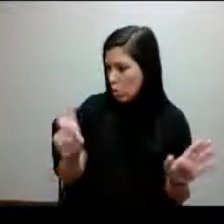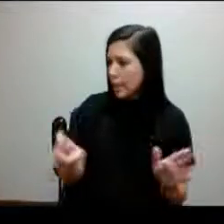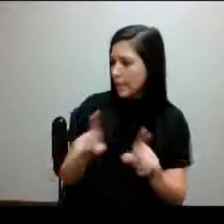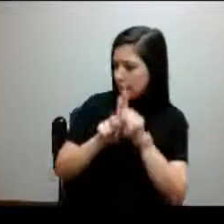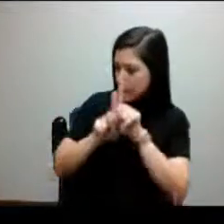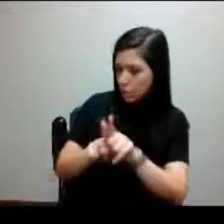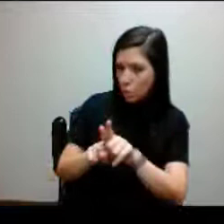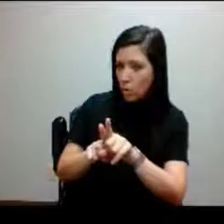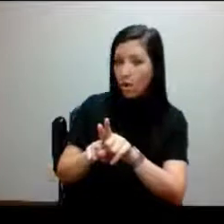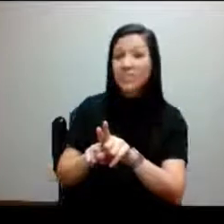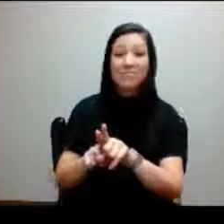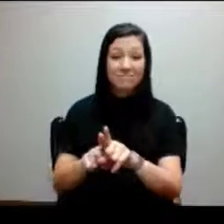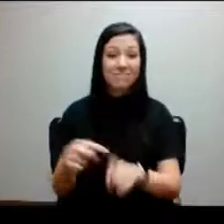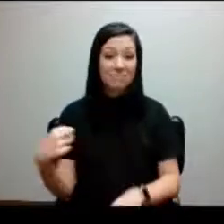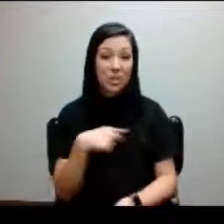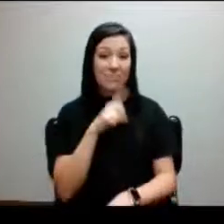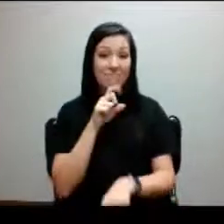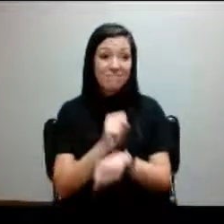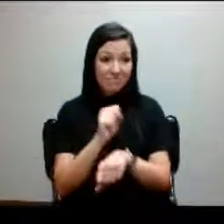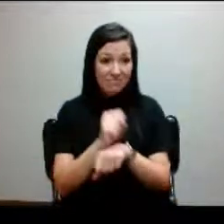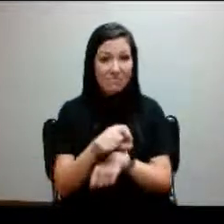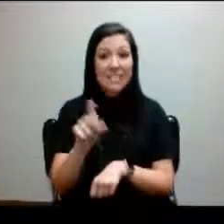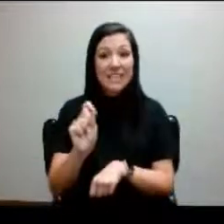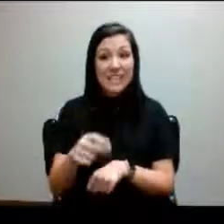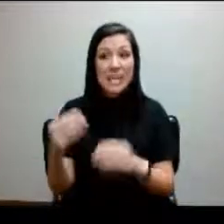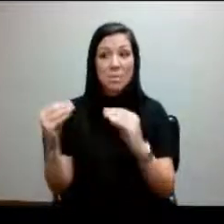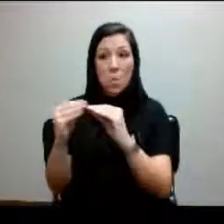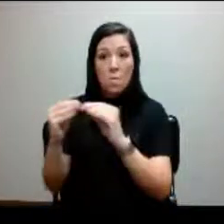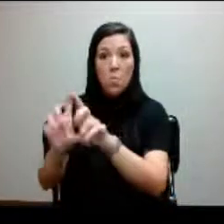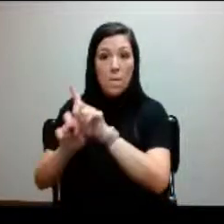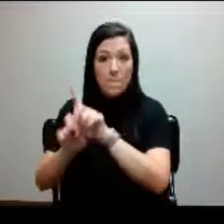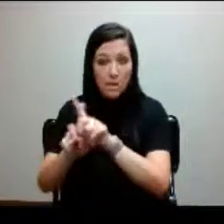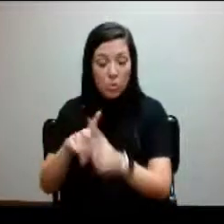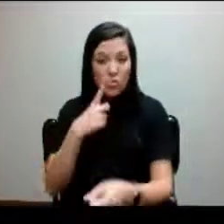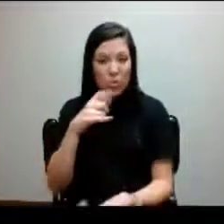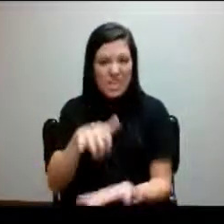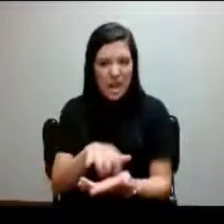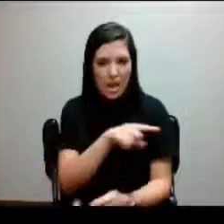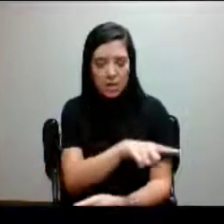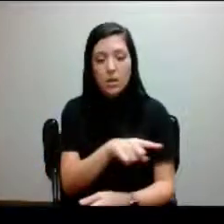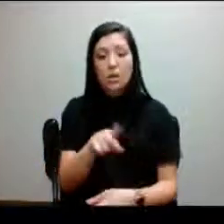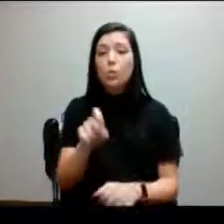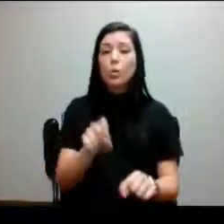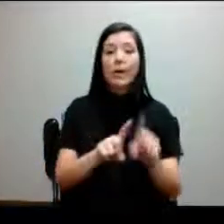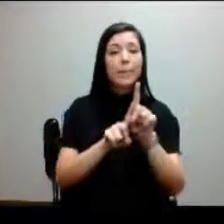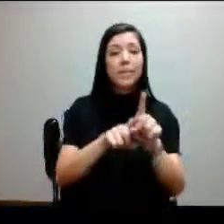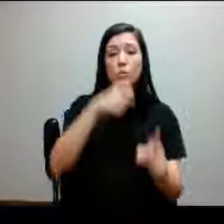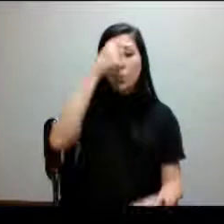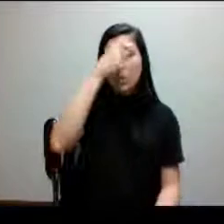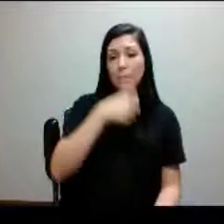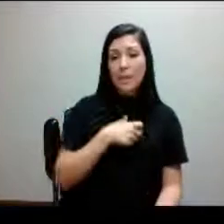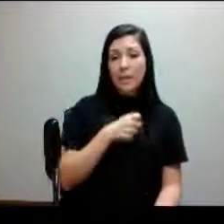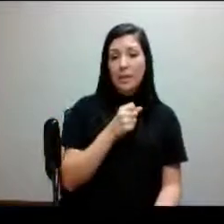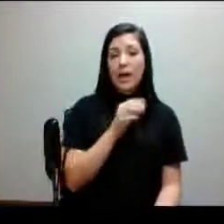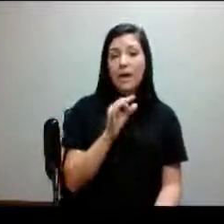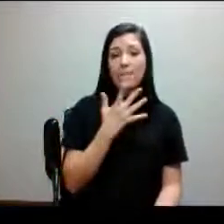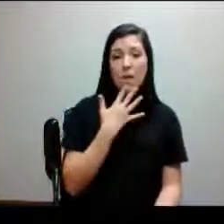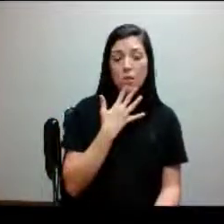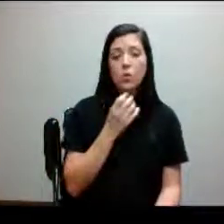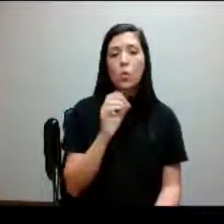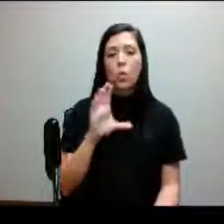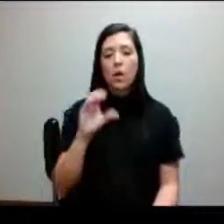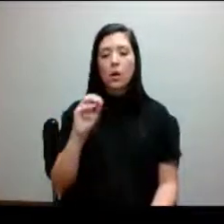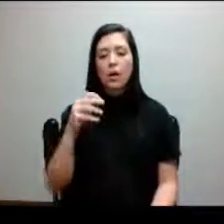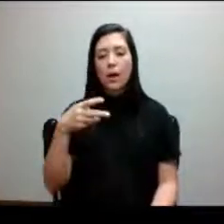need need assistance in that particular area. You can mentor our men of color, as well as our compass,